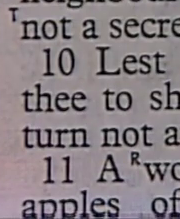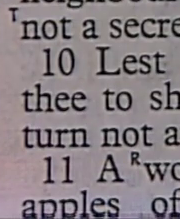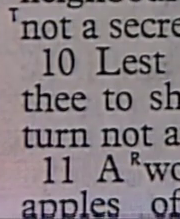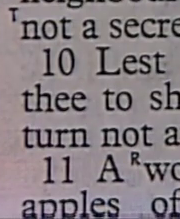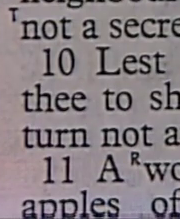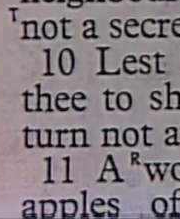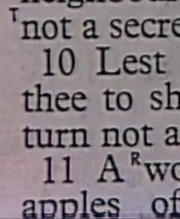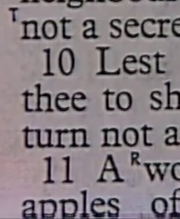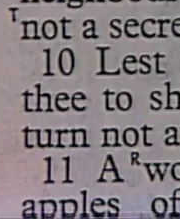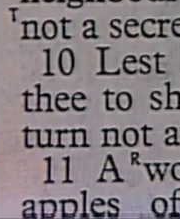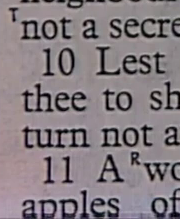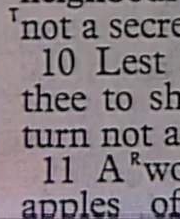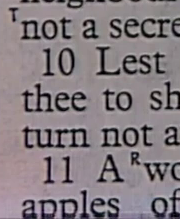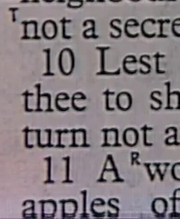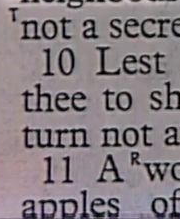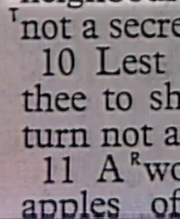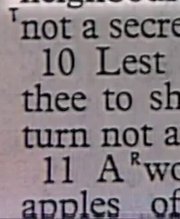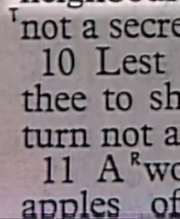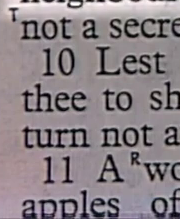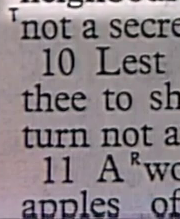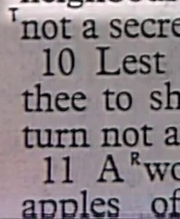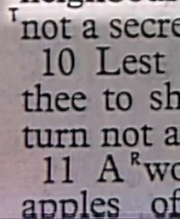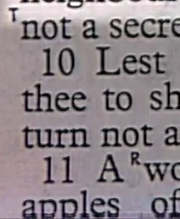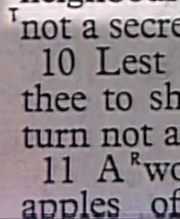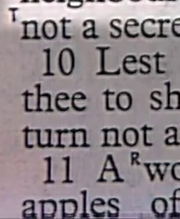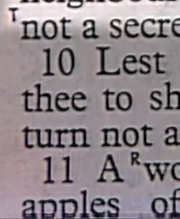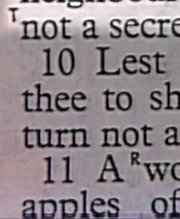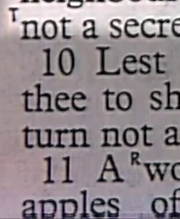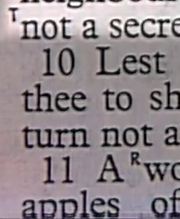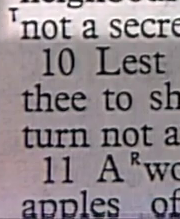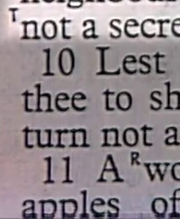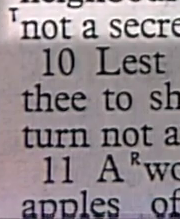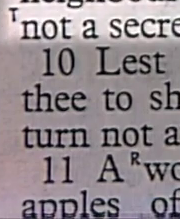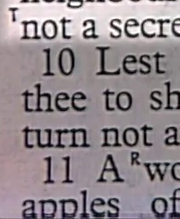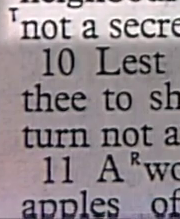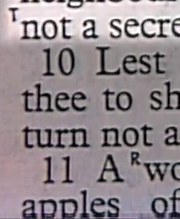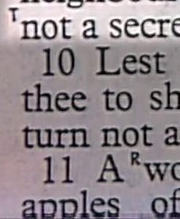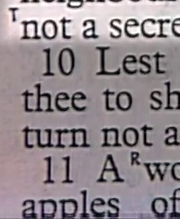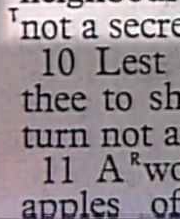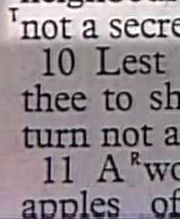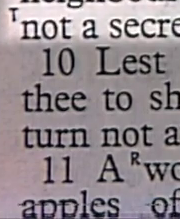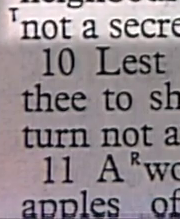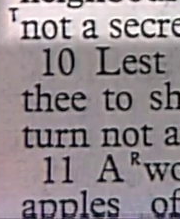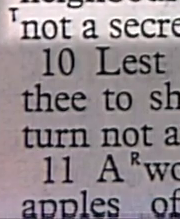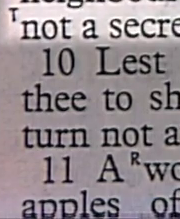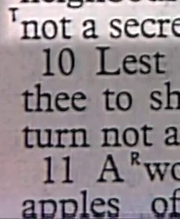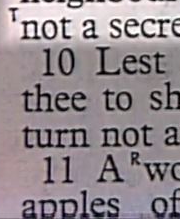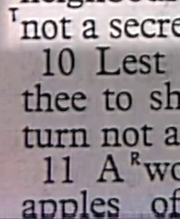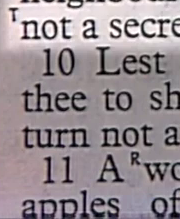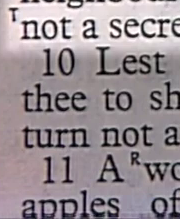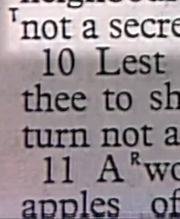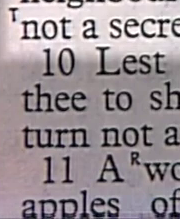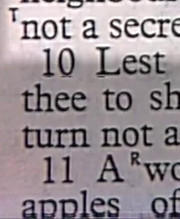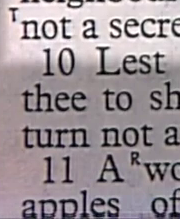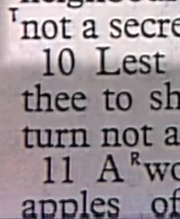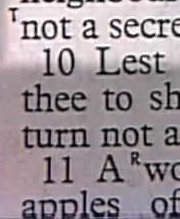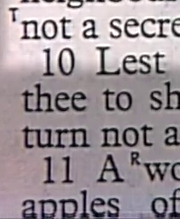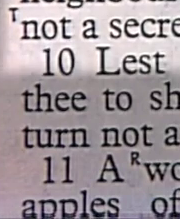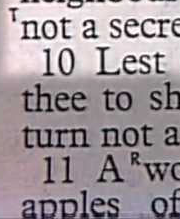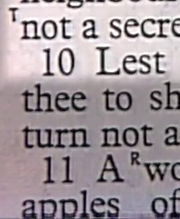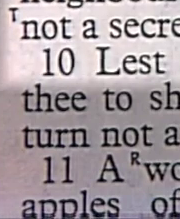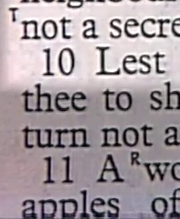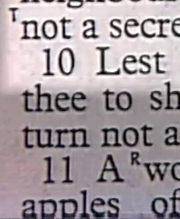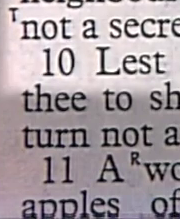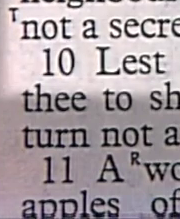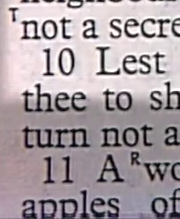neighbor hath put thee to shame Debate thy cause with thy neighbor himself Go to him privately And discover or reveal not a